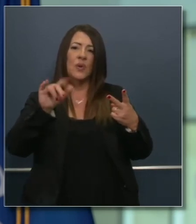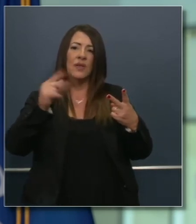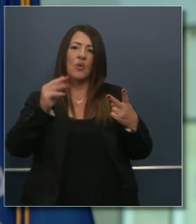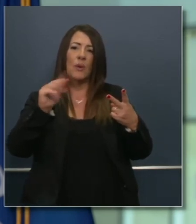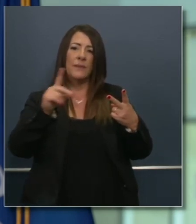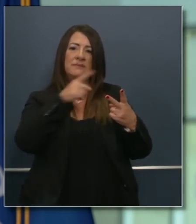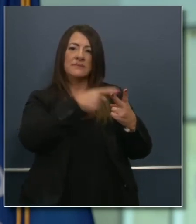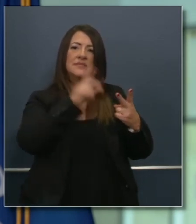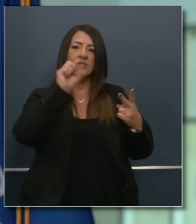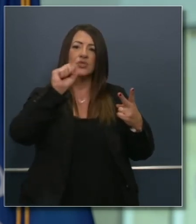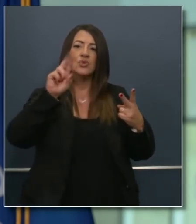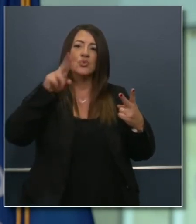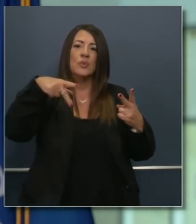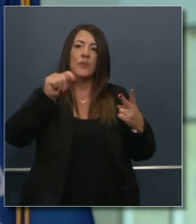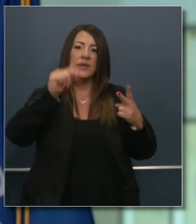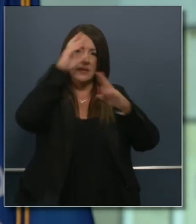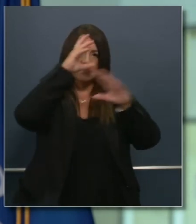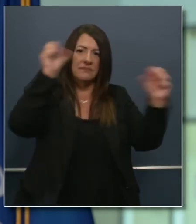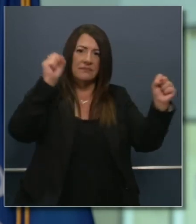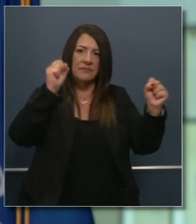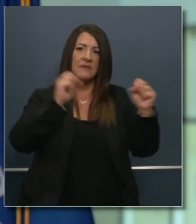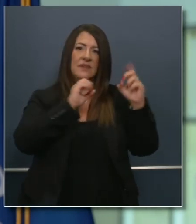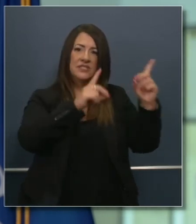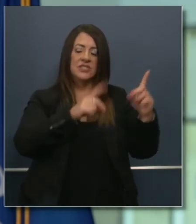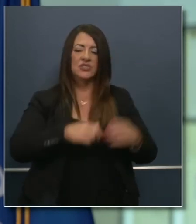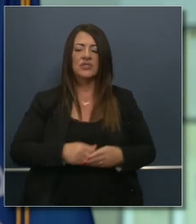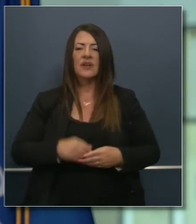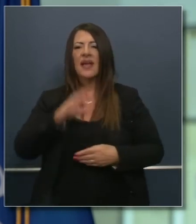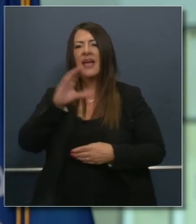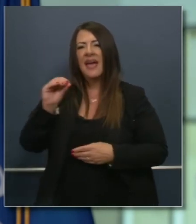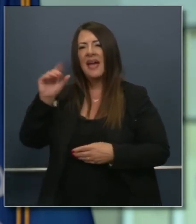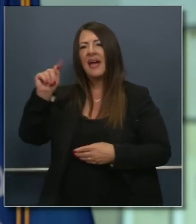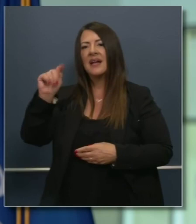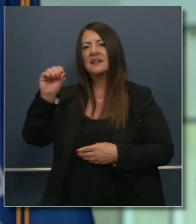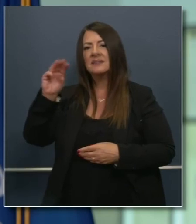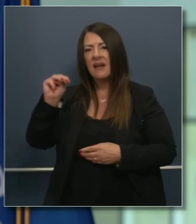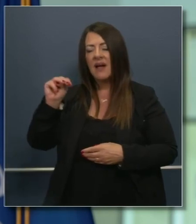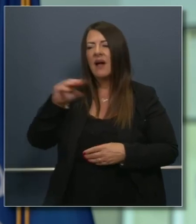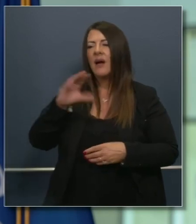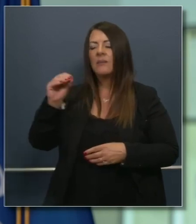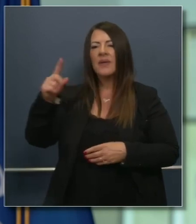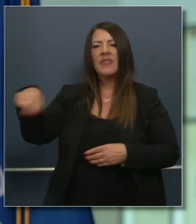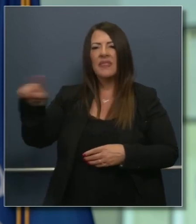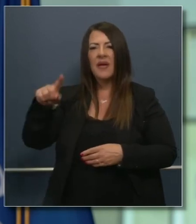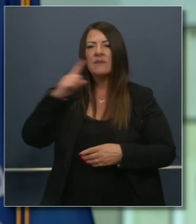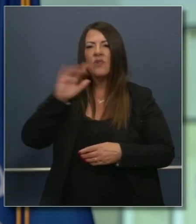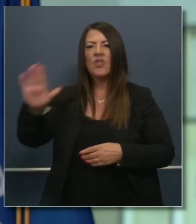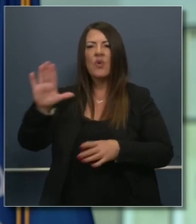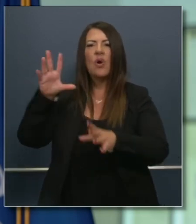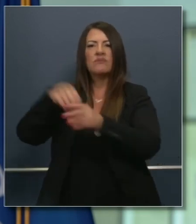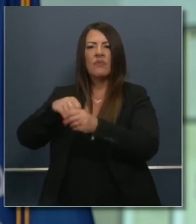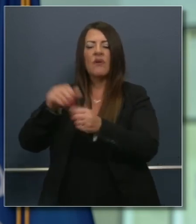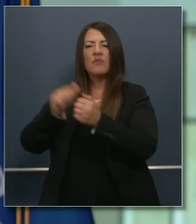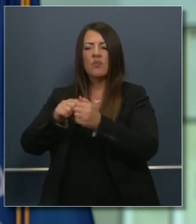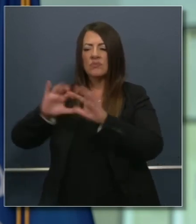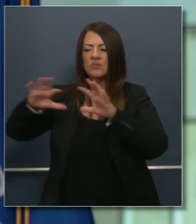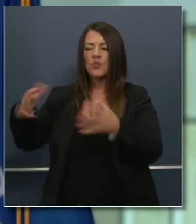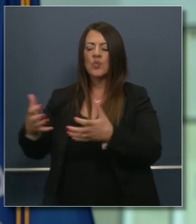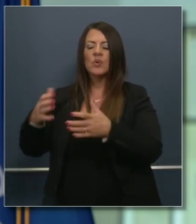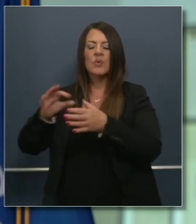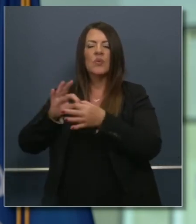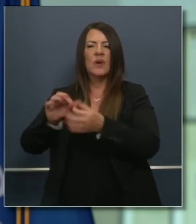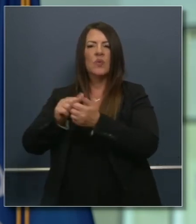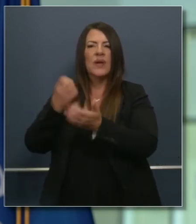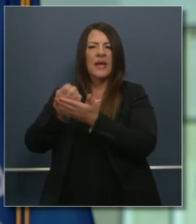Thurman. Thank you to the co-chair of our Economic Recovery Task Force, Tom Steyer, for their participation, their presentations here today.